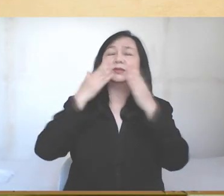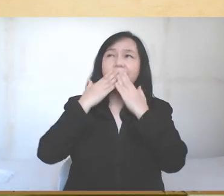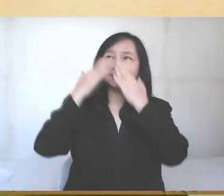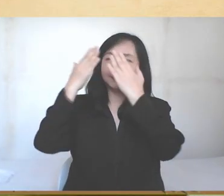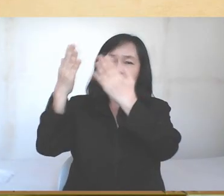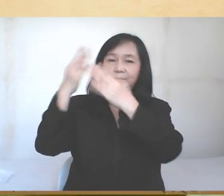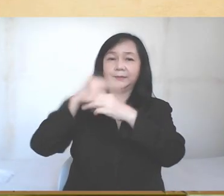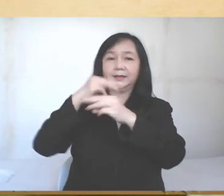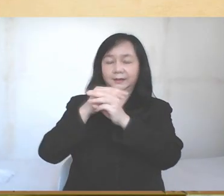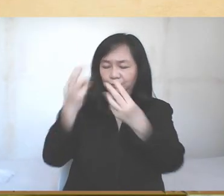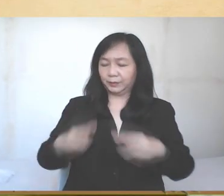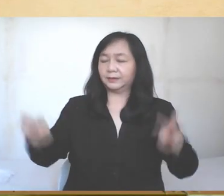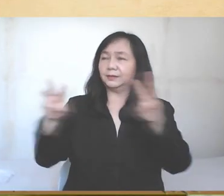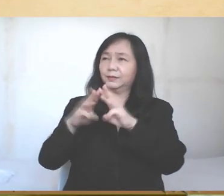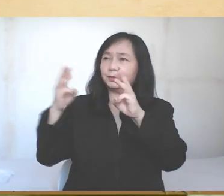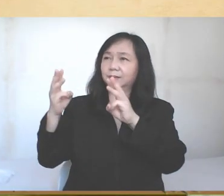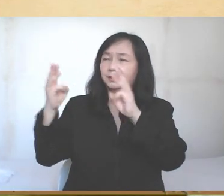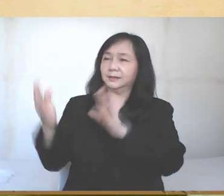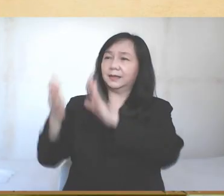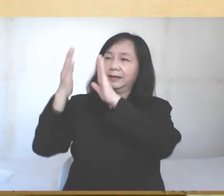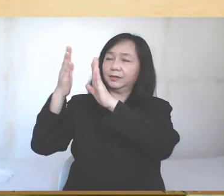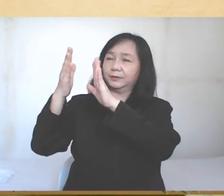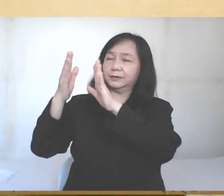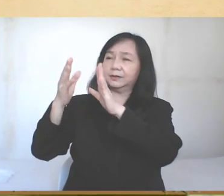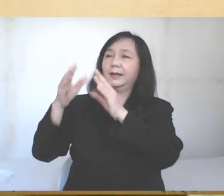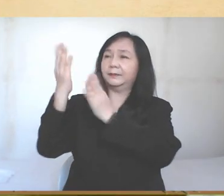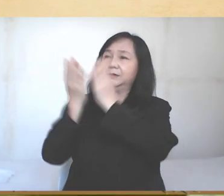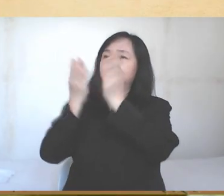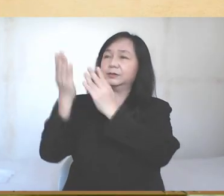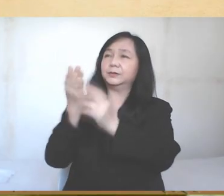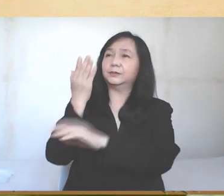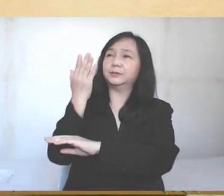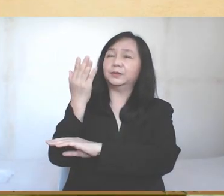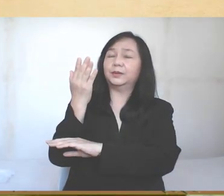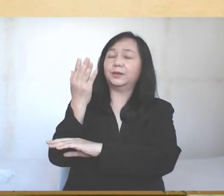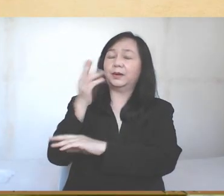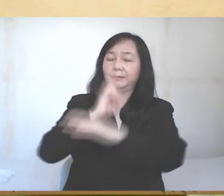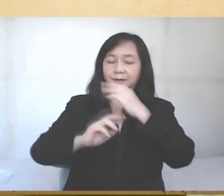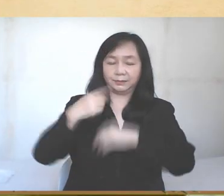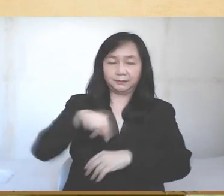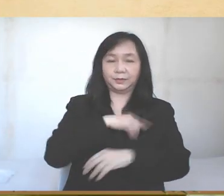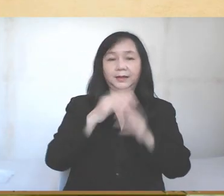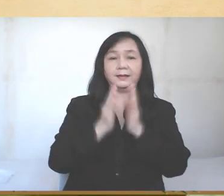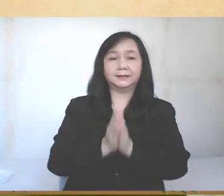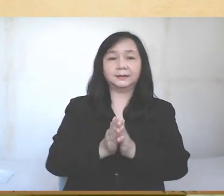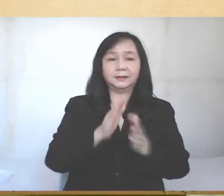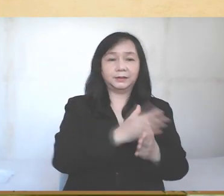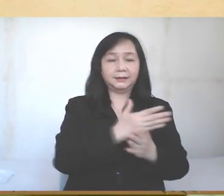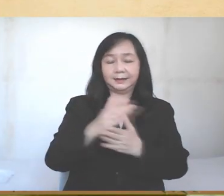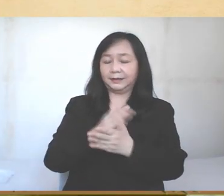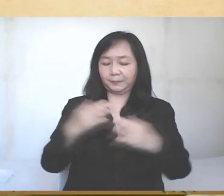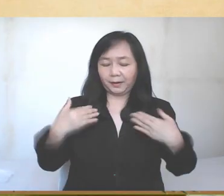of salvation, giving thanks that you have held us worthy to be in your presence and minister to you. Humbly, we pray that